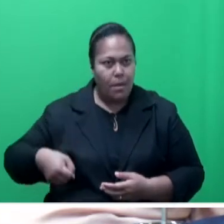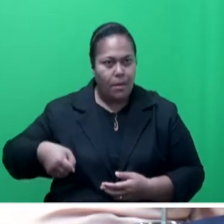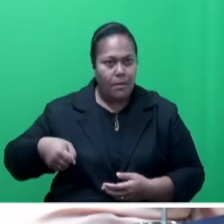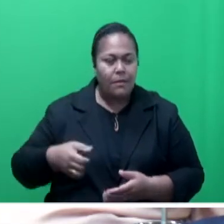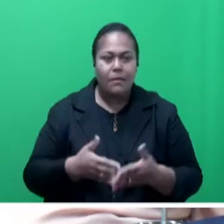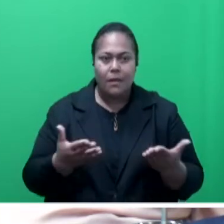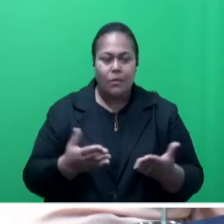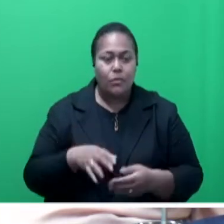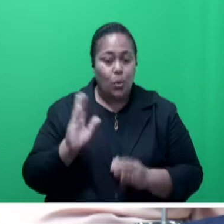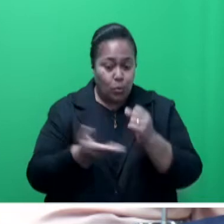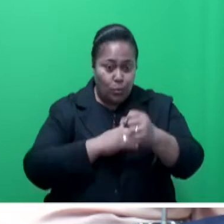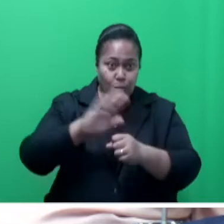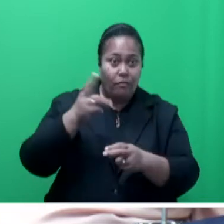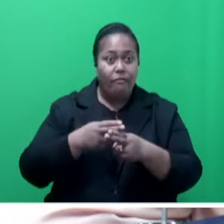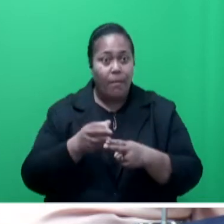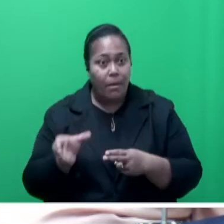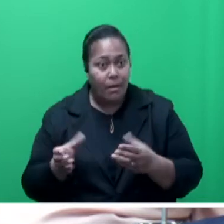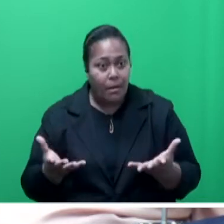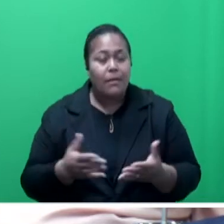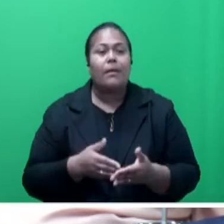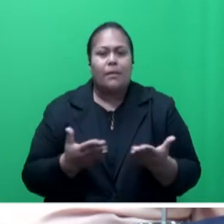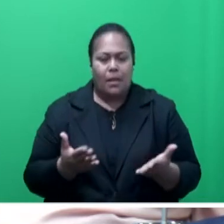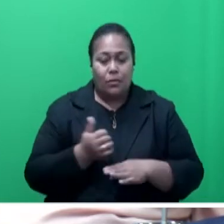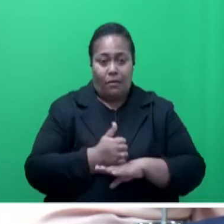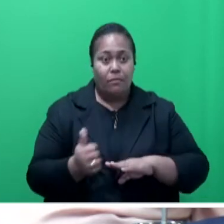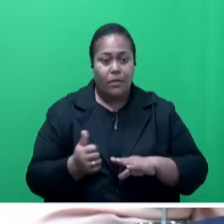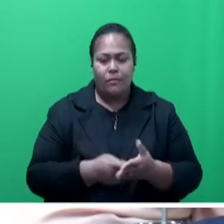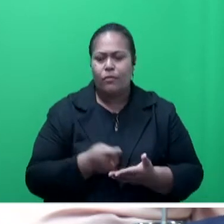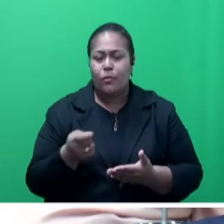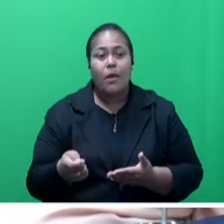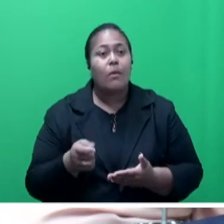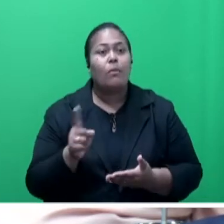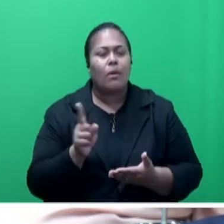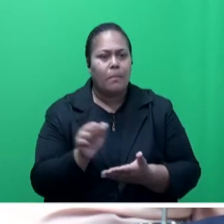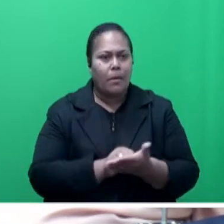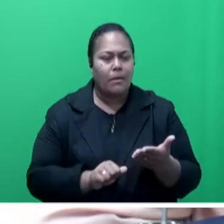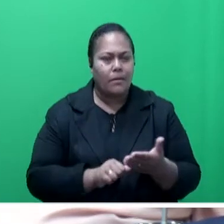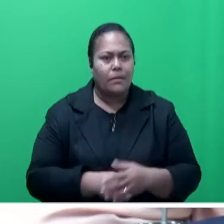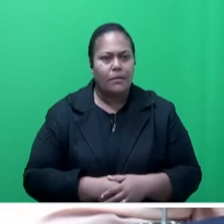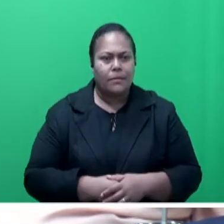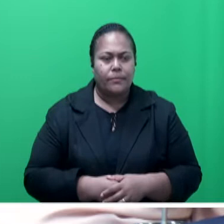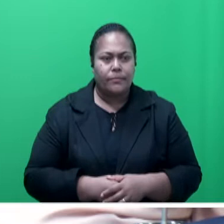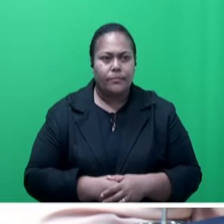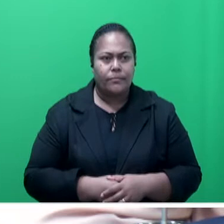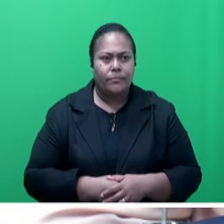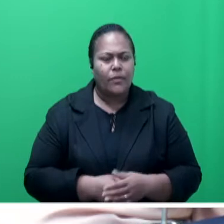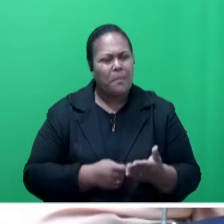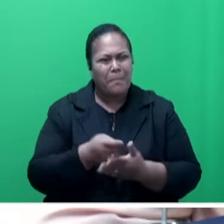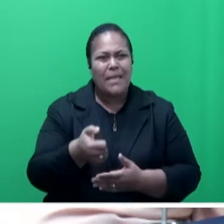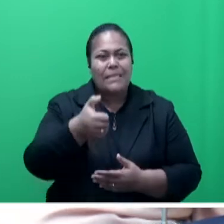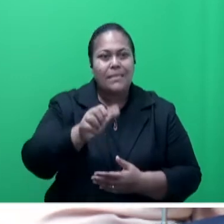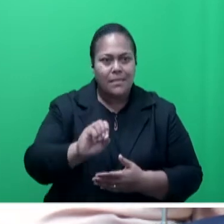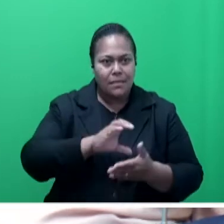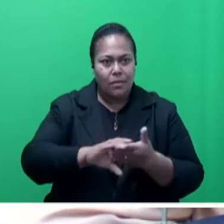sugarcane farmer still paid $20. Government will have to, if it goes to $80, we'll be lucky if it goes to $80, not more than that, we'll have to pay $60